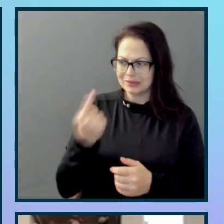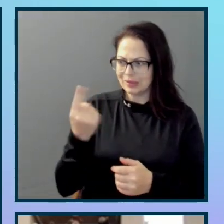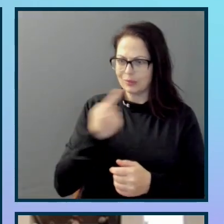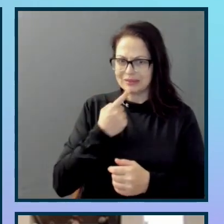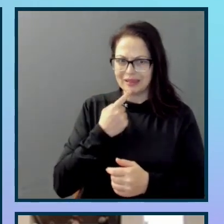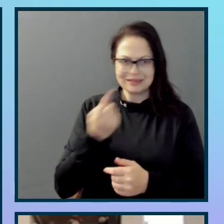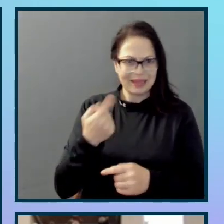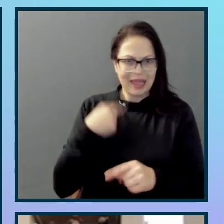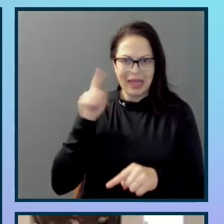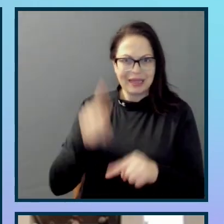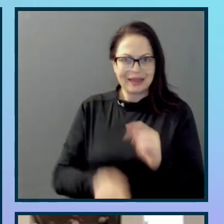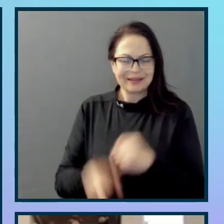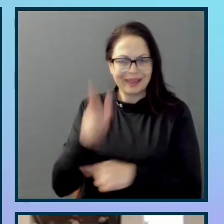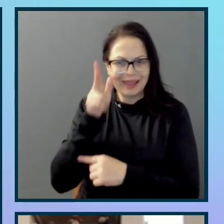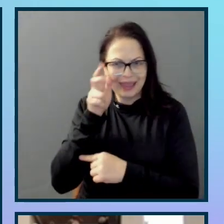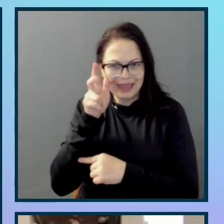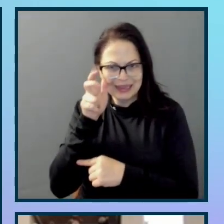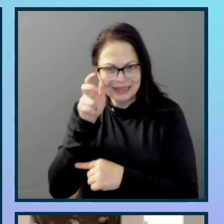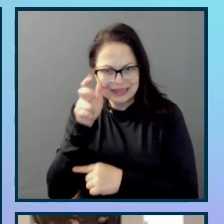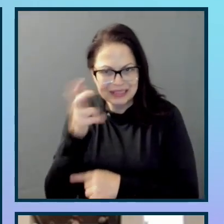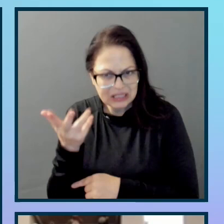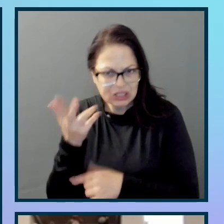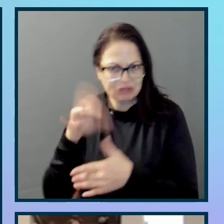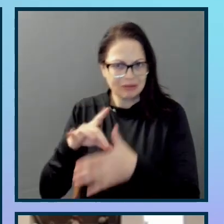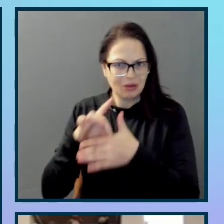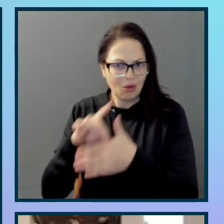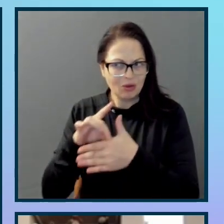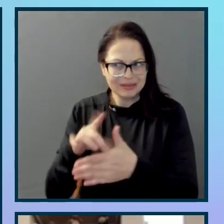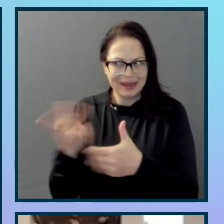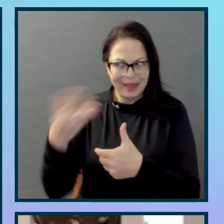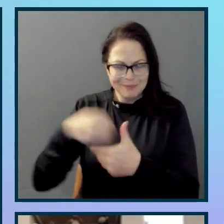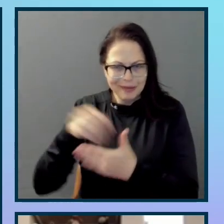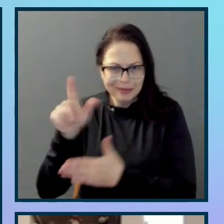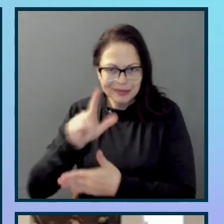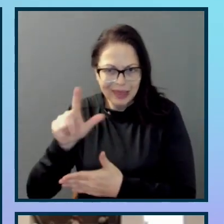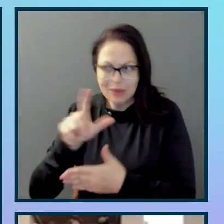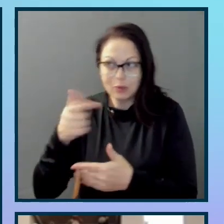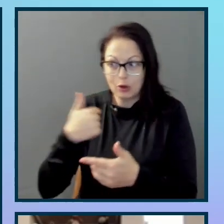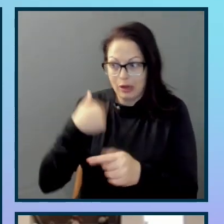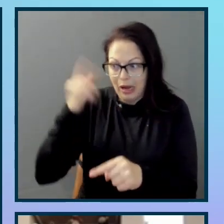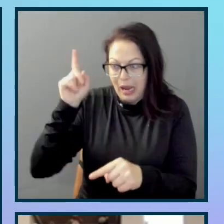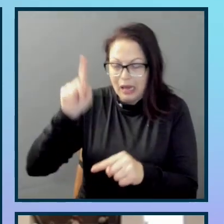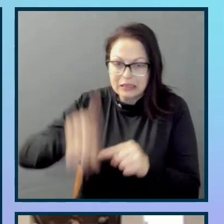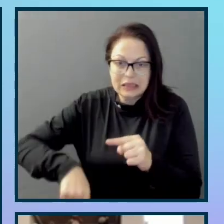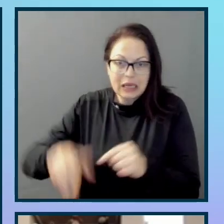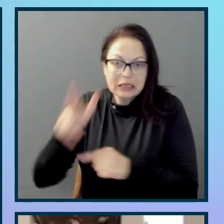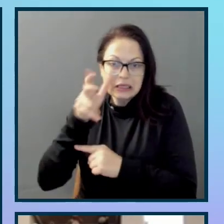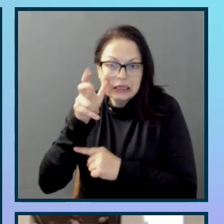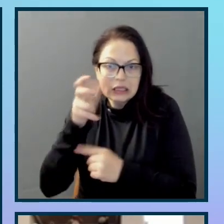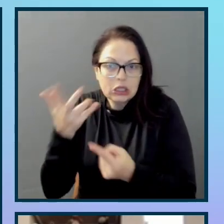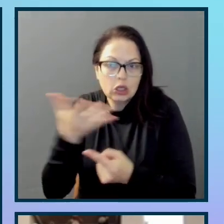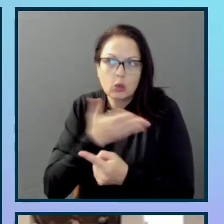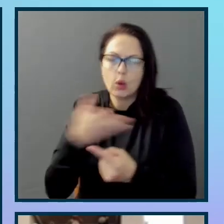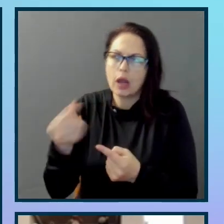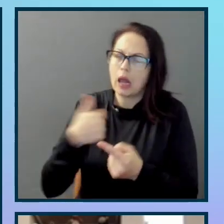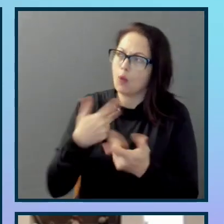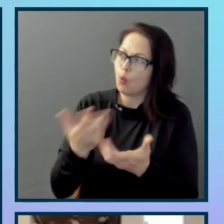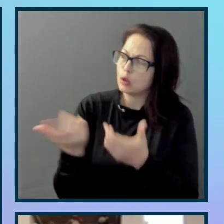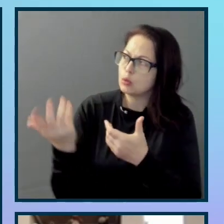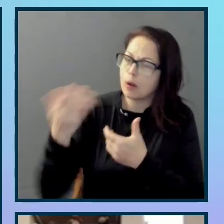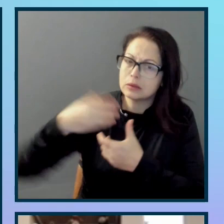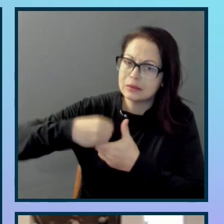They're in the library and they don't have headphones. They want to participate, but they can't. Other people agree.